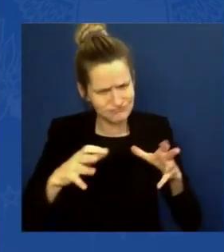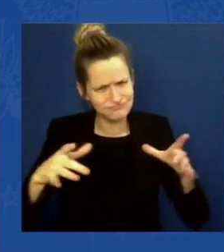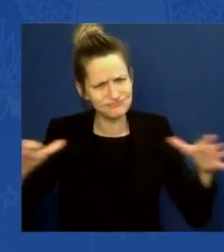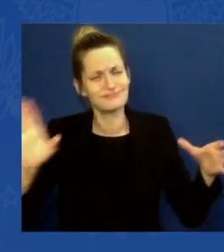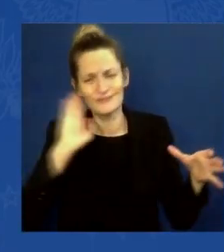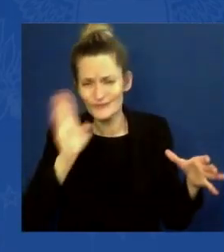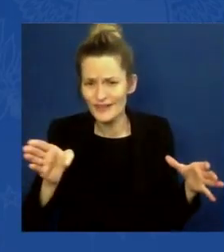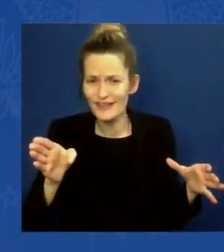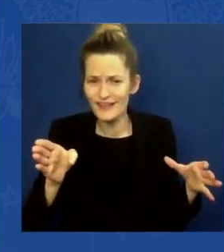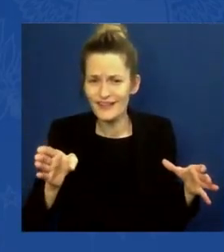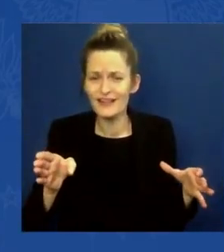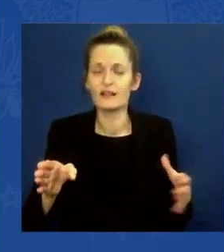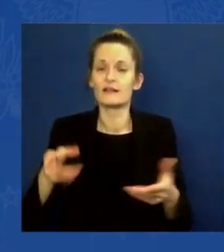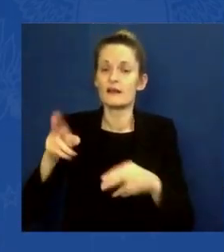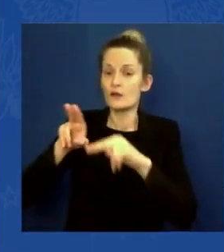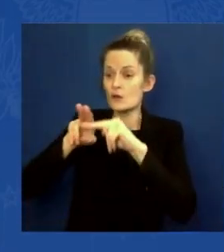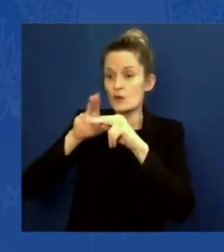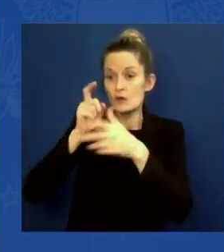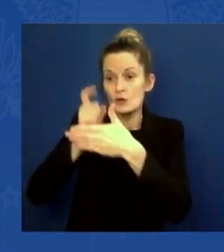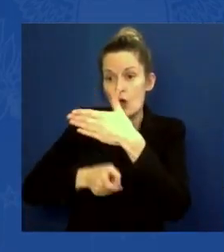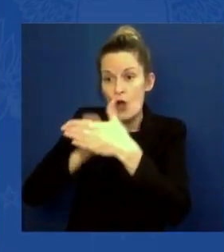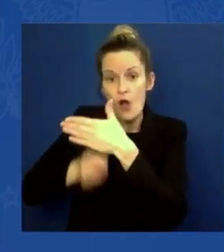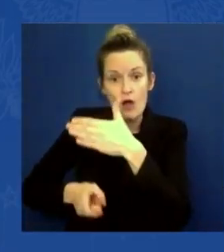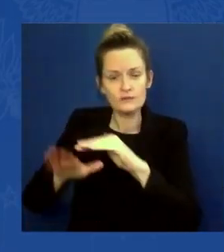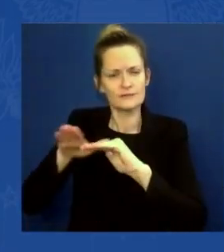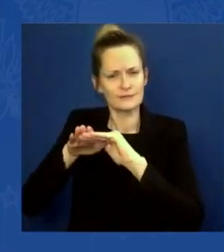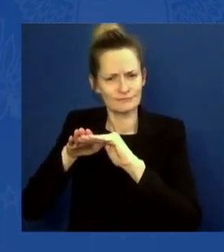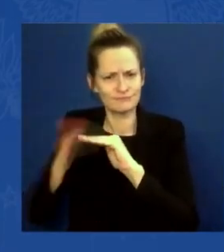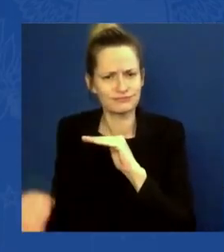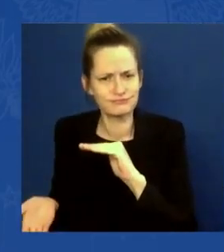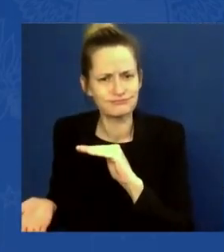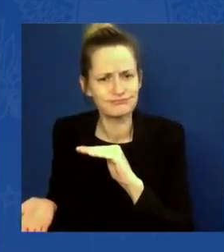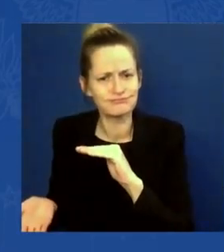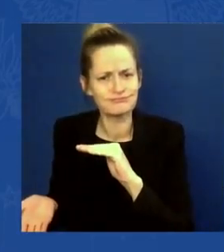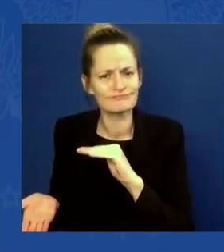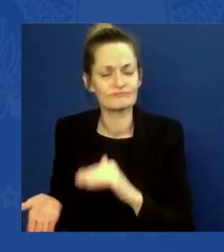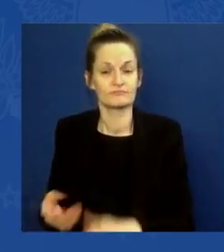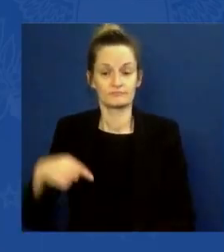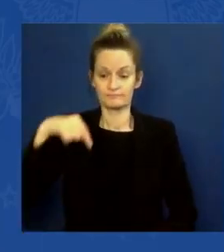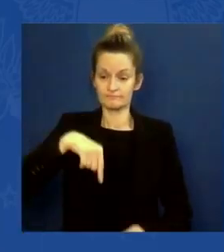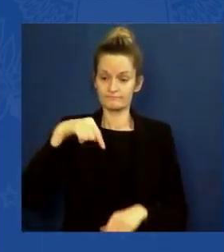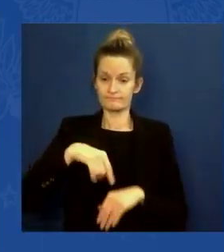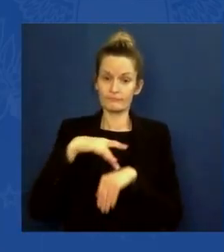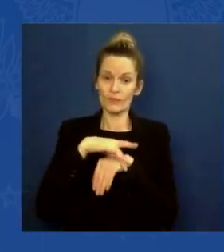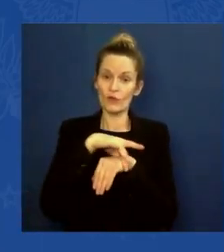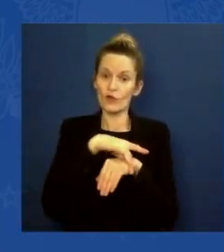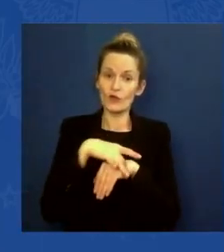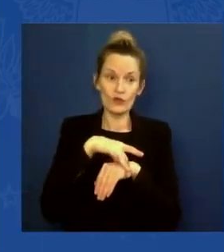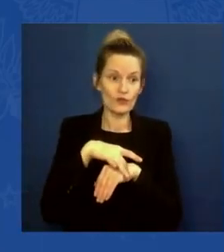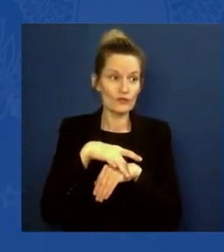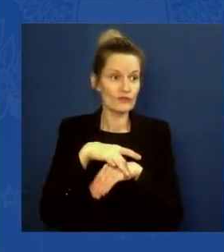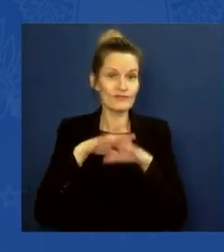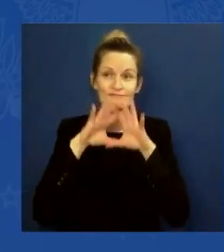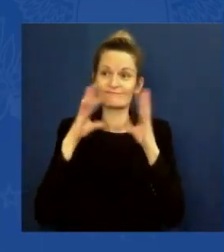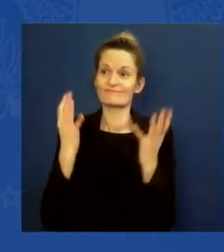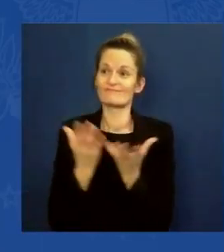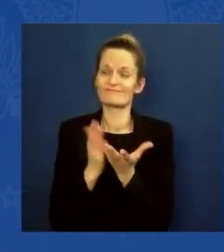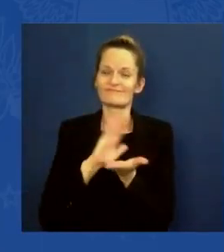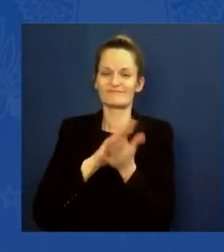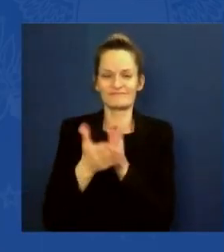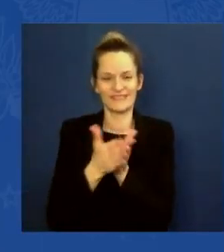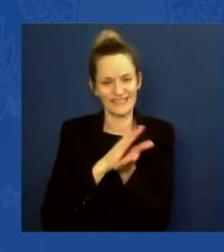children in the back are never going to have to worry about what we're worrying about right now. So thank you. Remember,